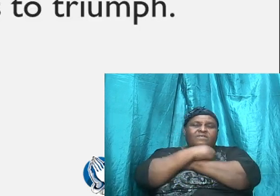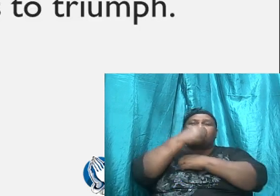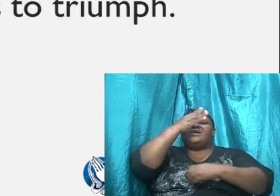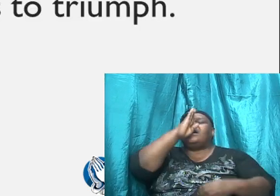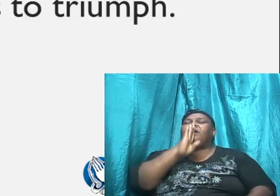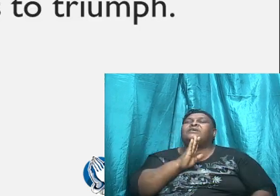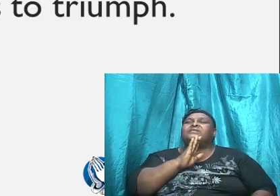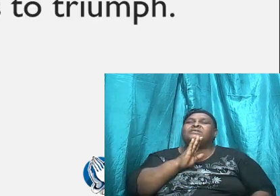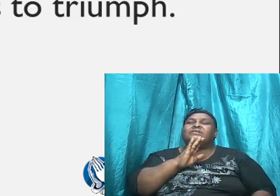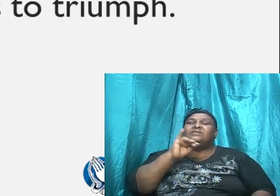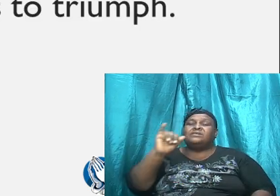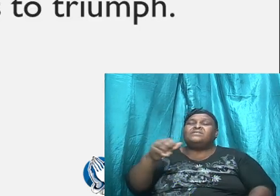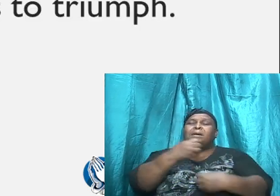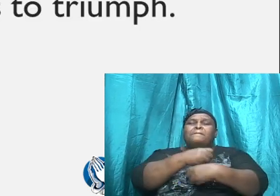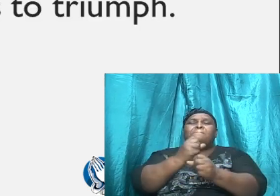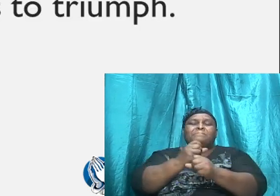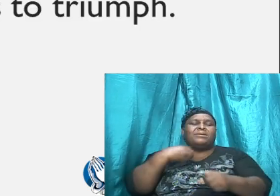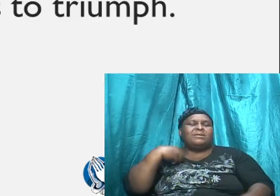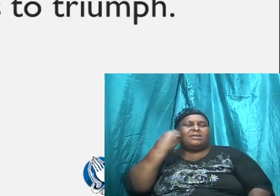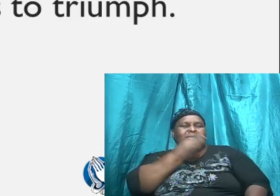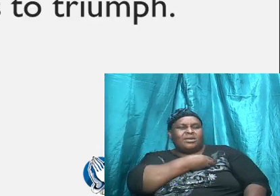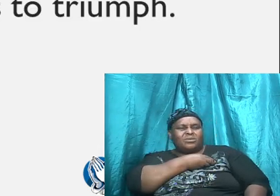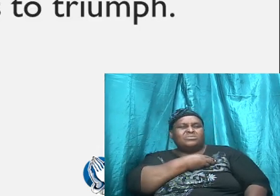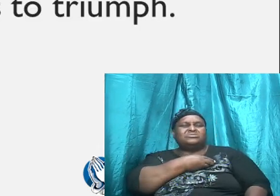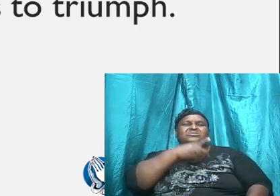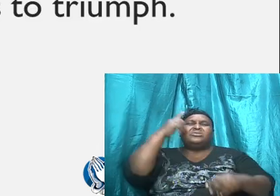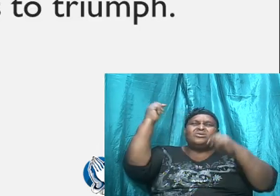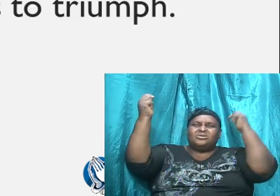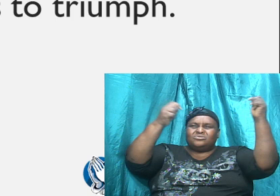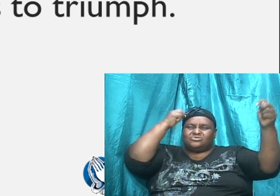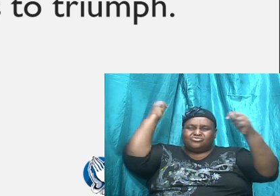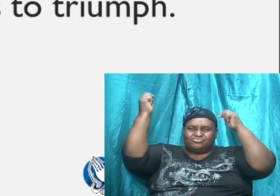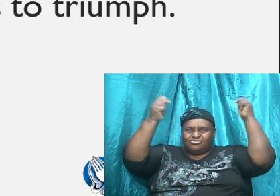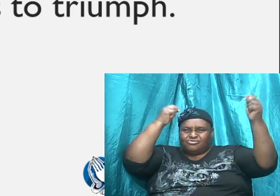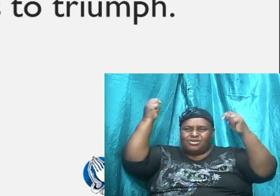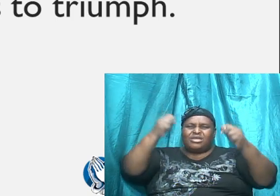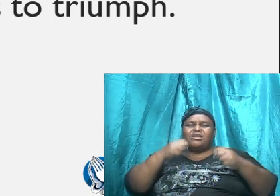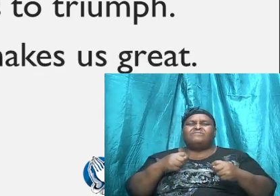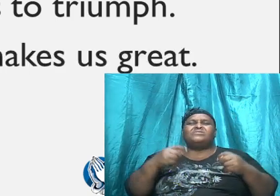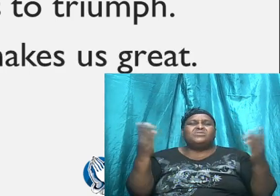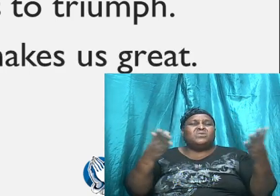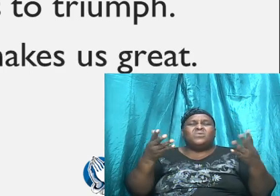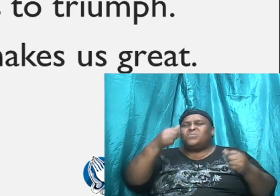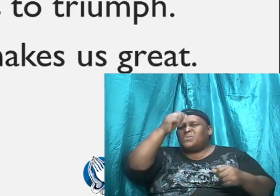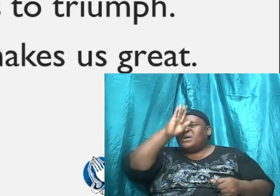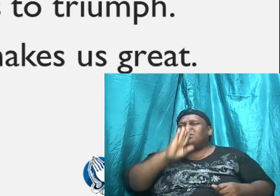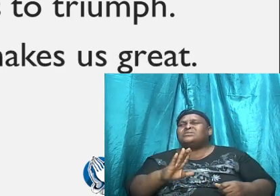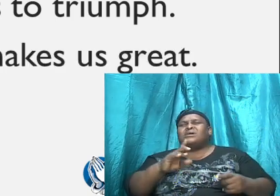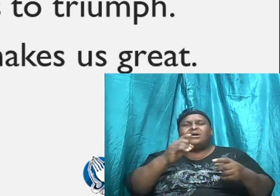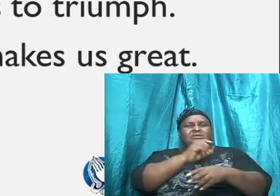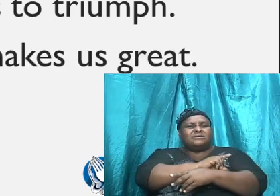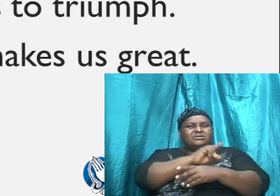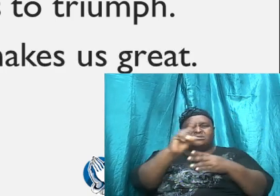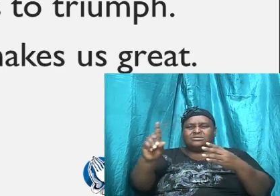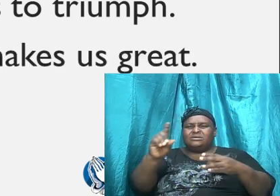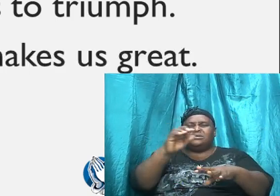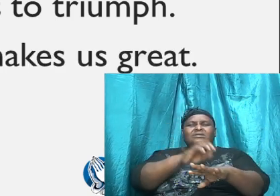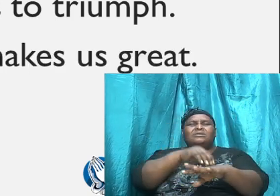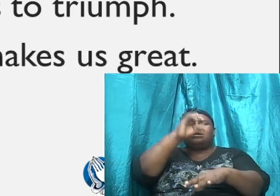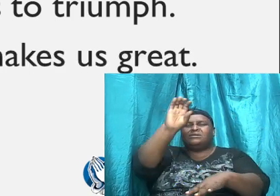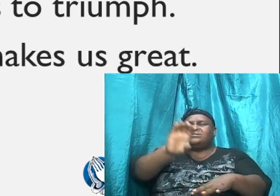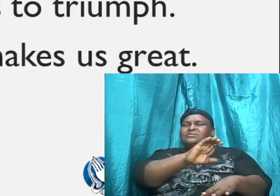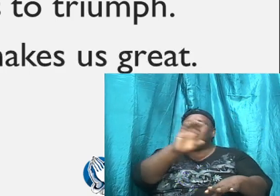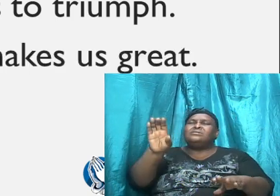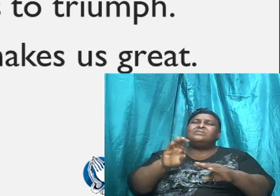that calls us to triumph, it is what he did at Calvary, that